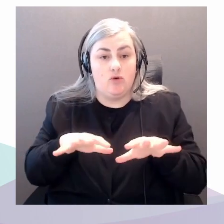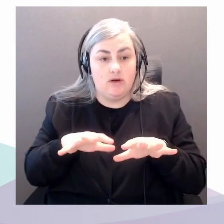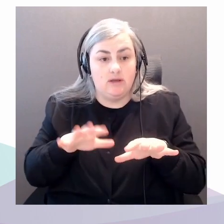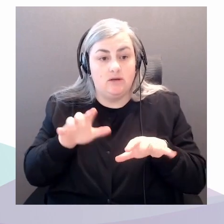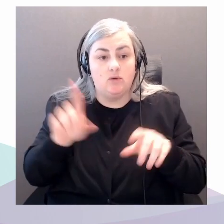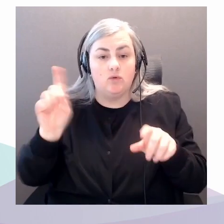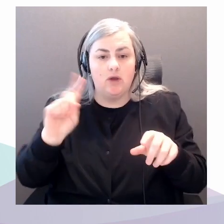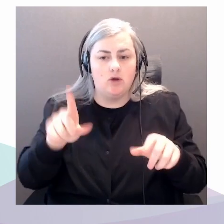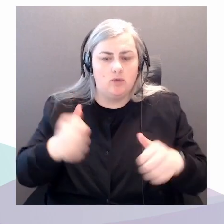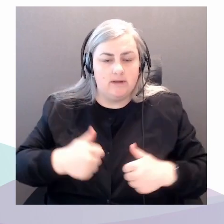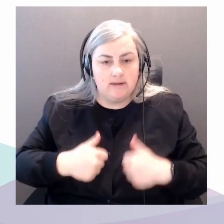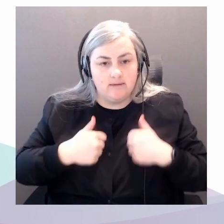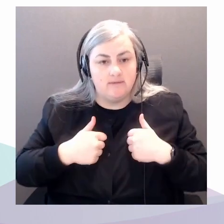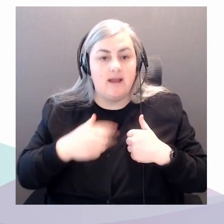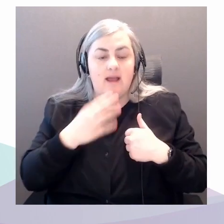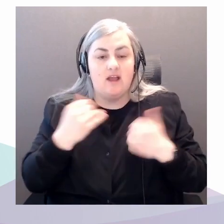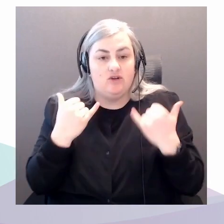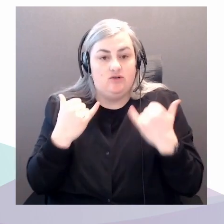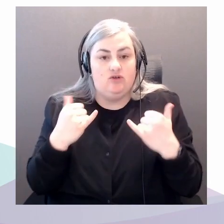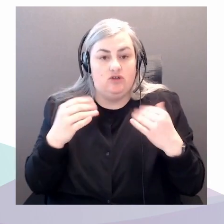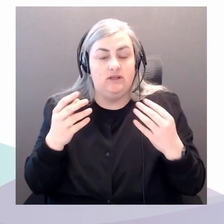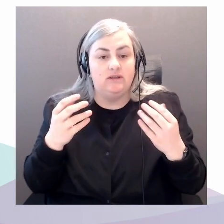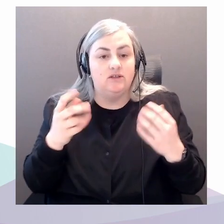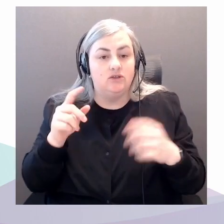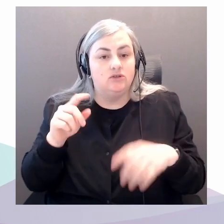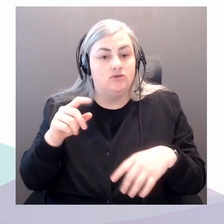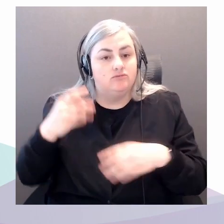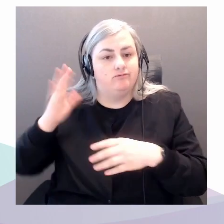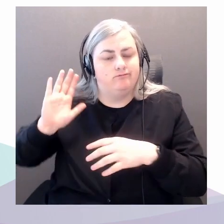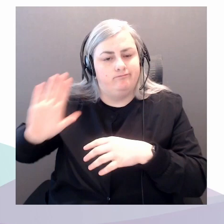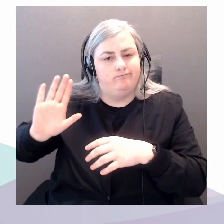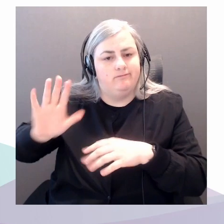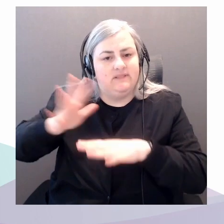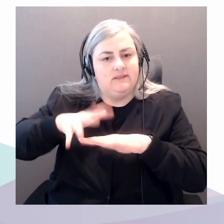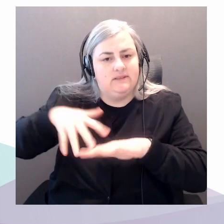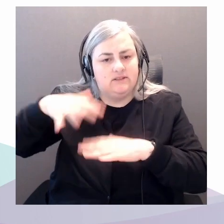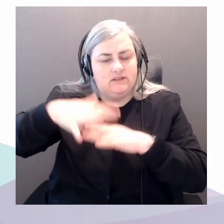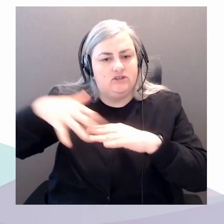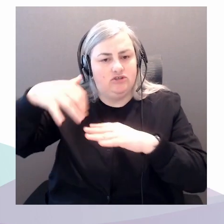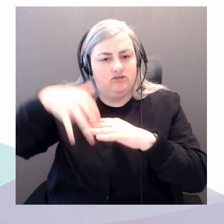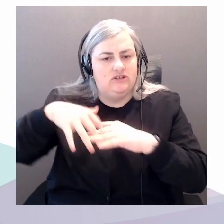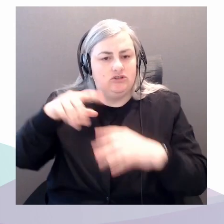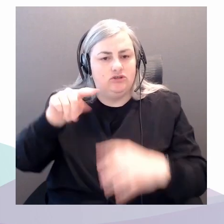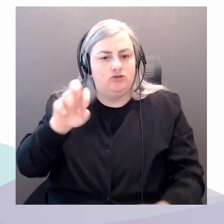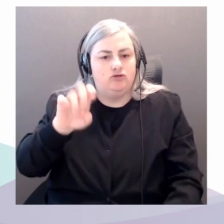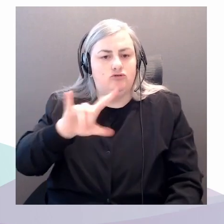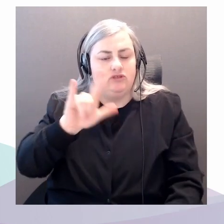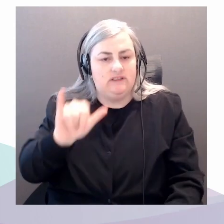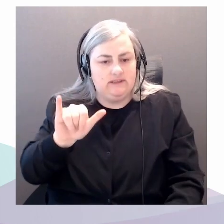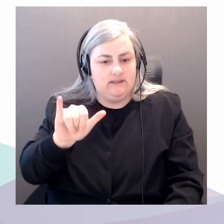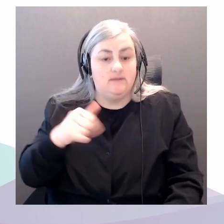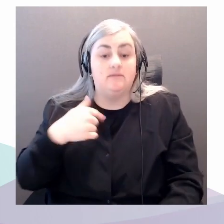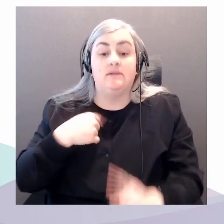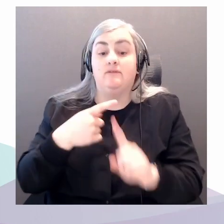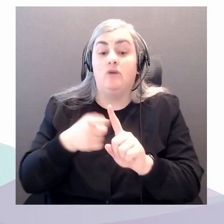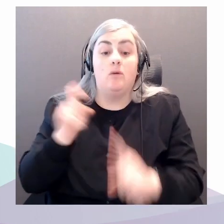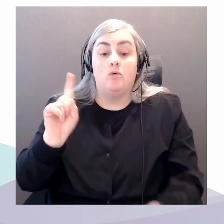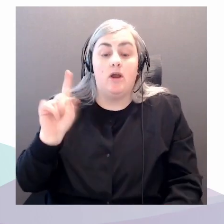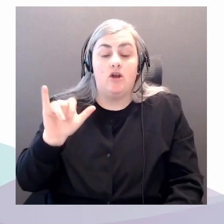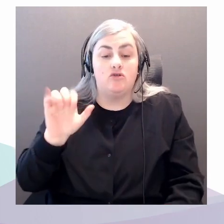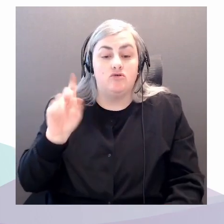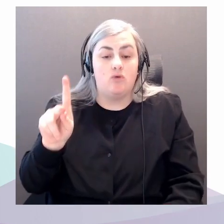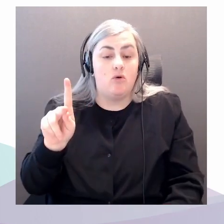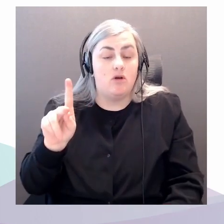today from York University. As a member of the York University community, I recognize that many